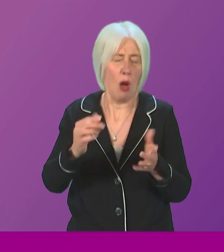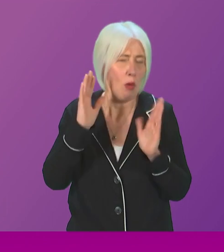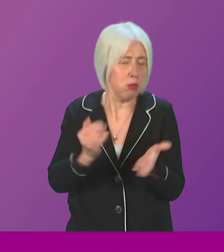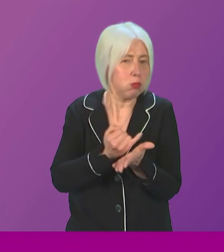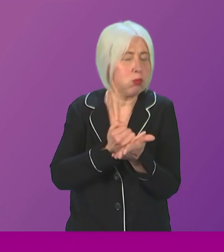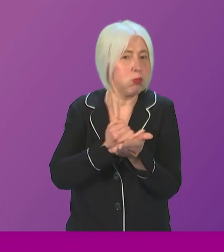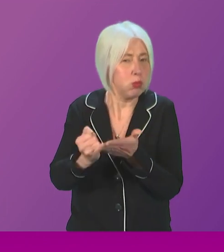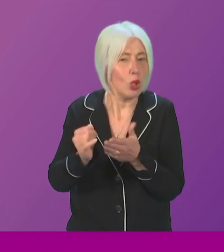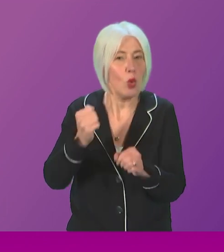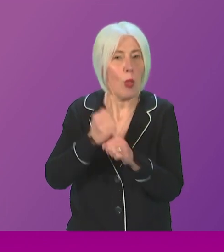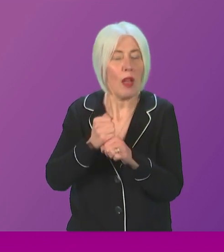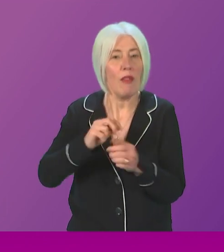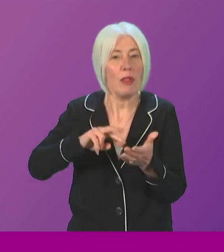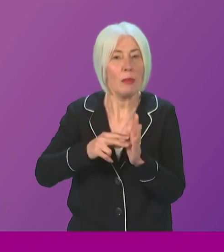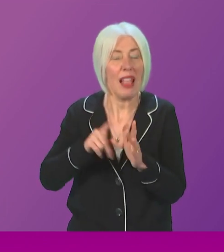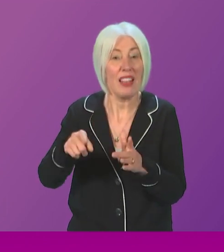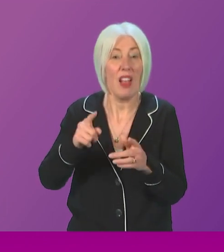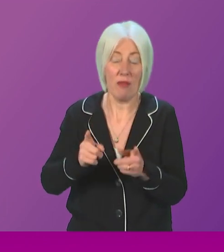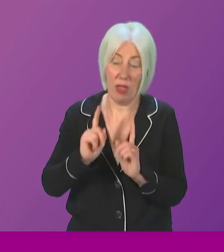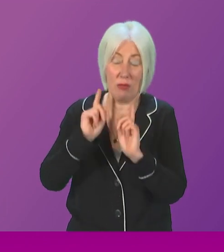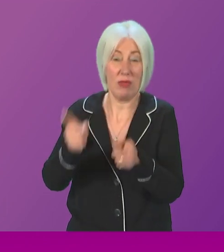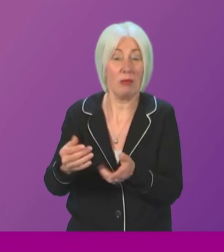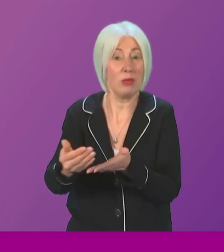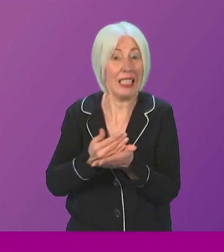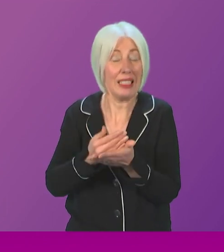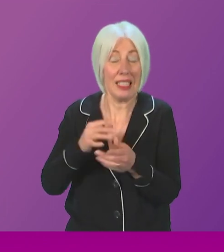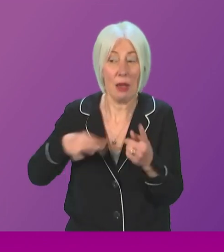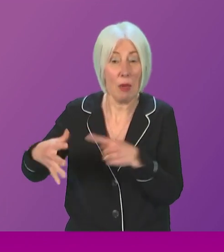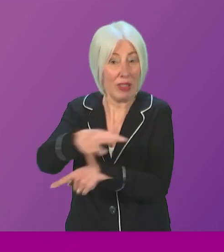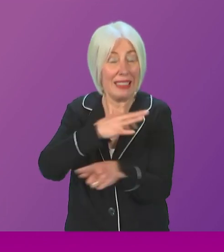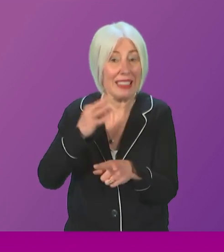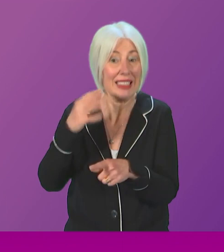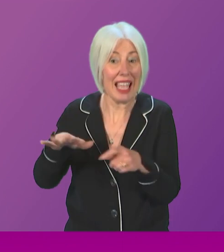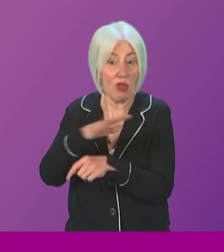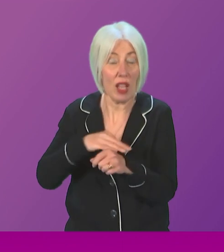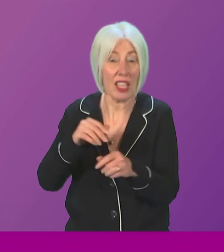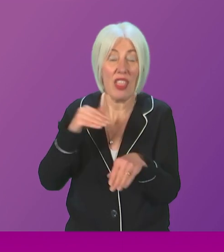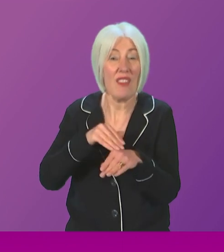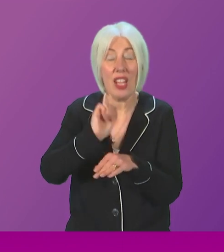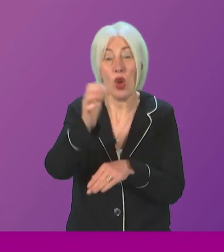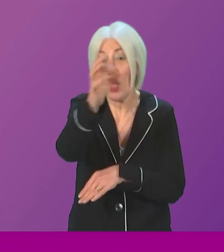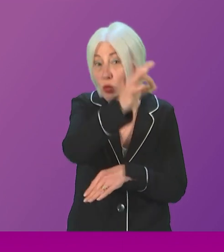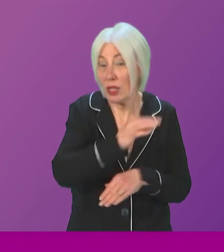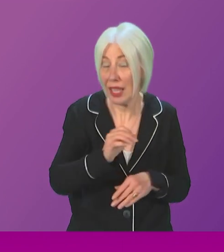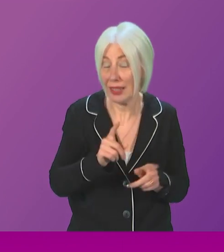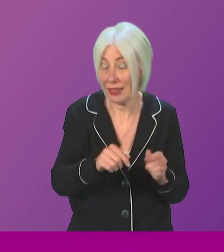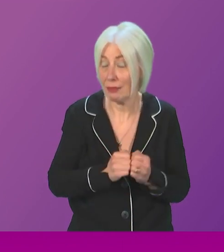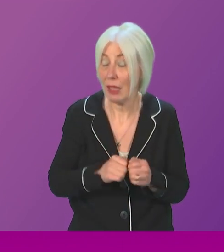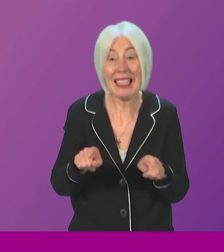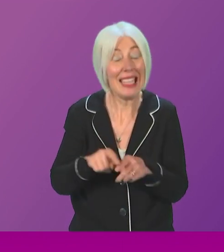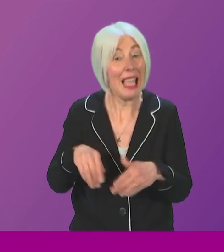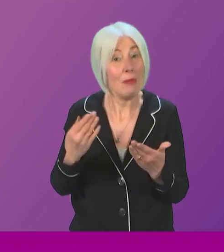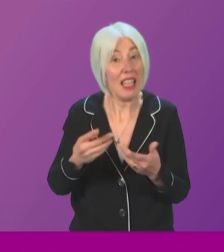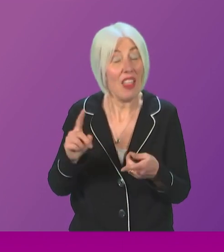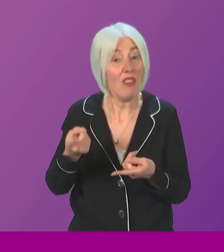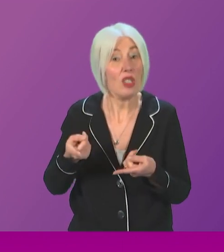to the government's plans for highly protected marine areas, given the potential impact on island communities. On the same day, the First Minister announced